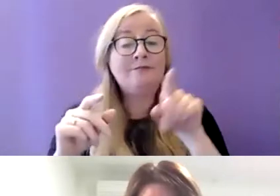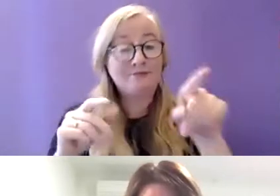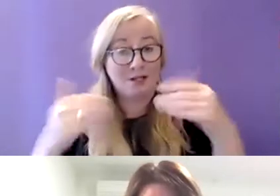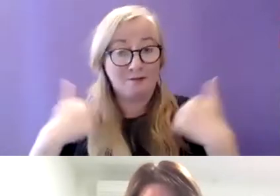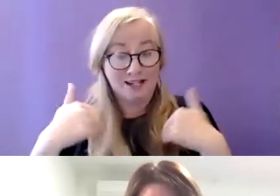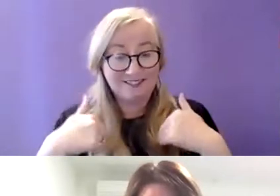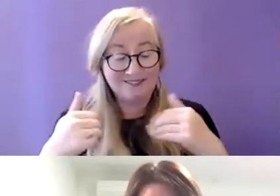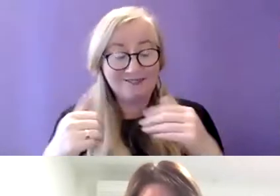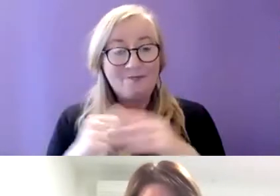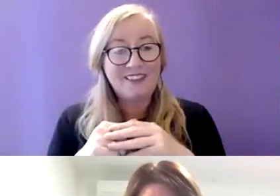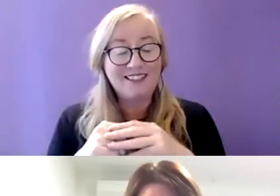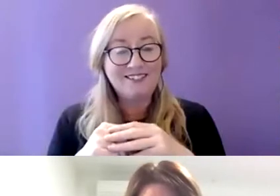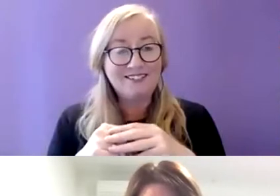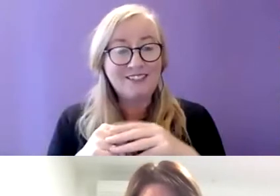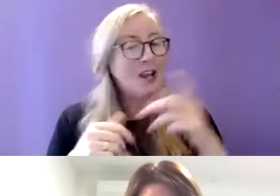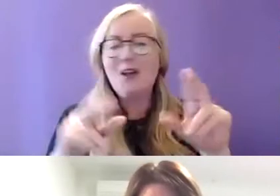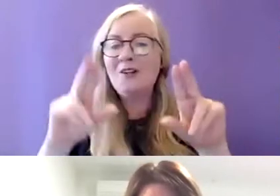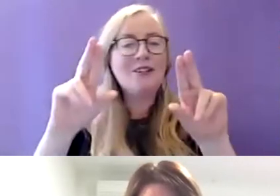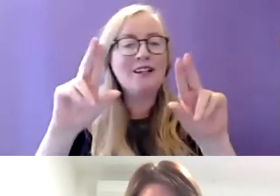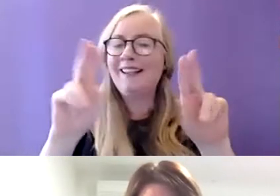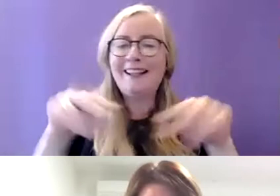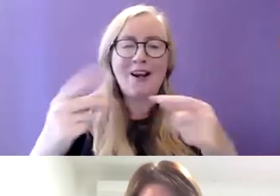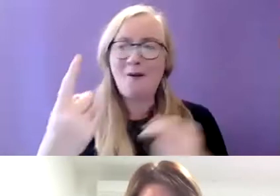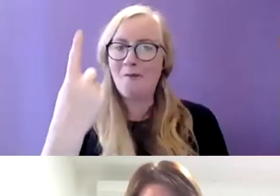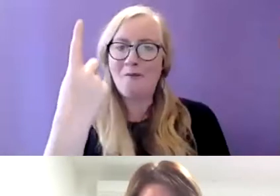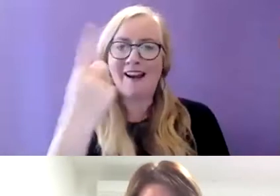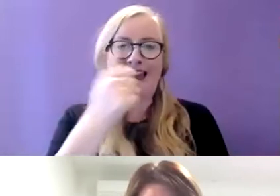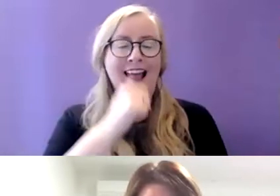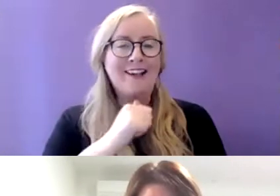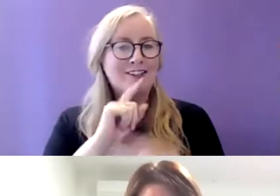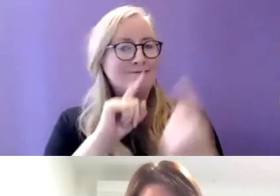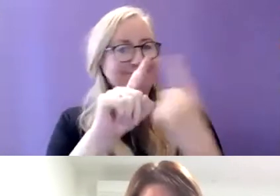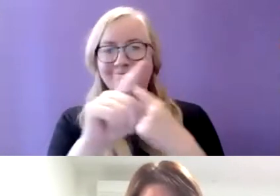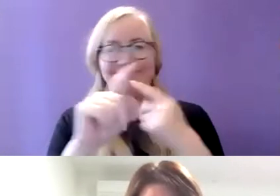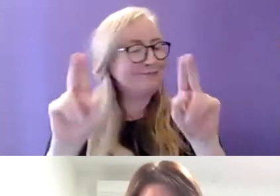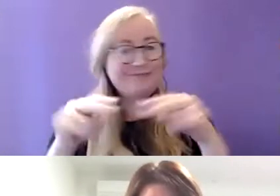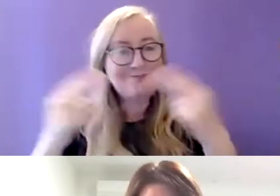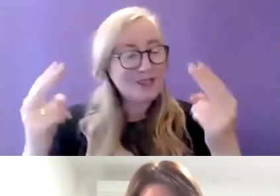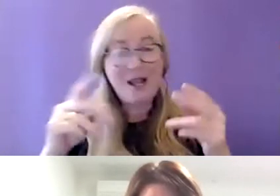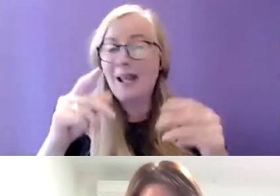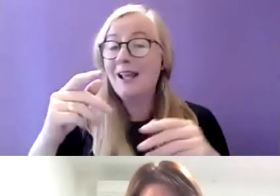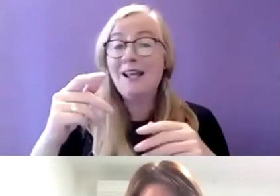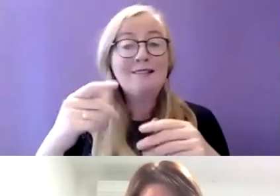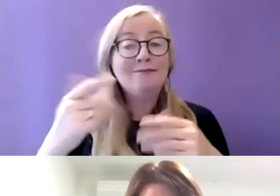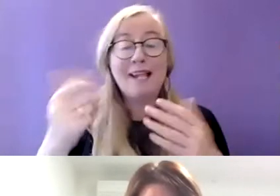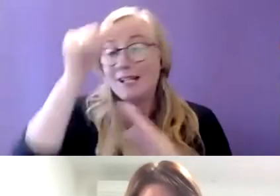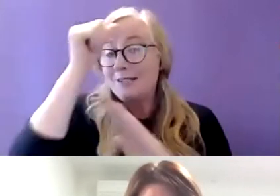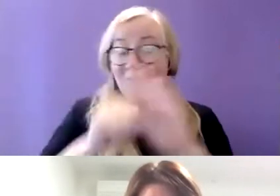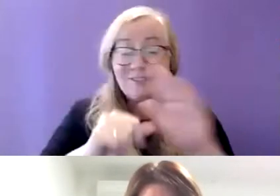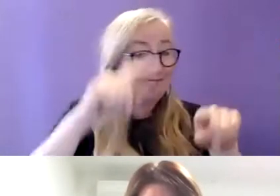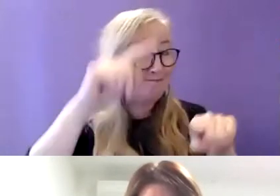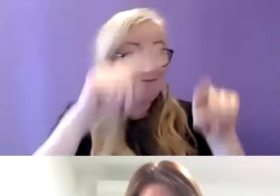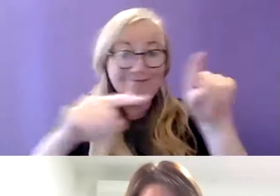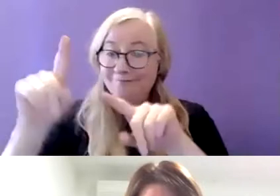everything Ros there's no one answer to that and the experience is varied in different organisations